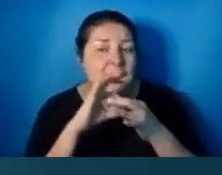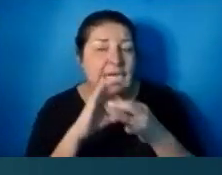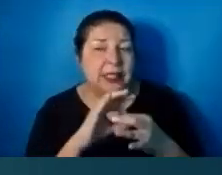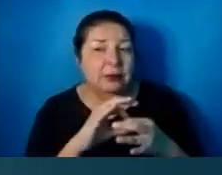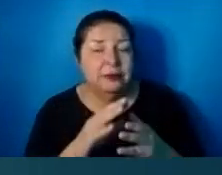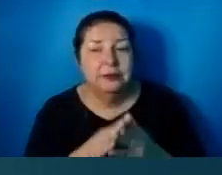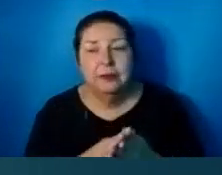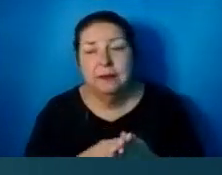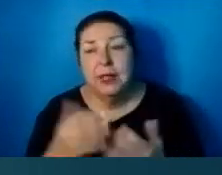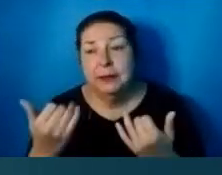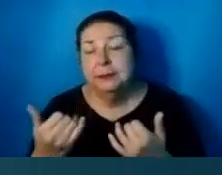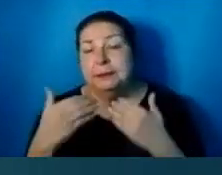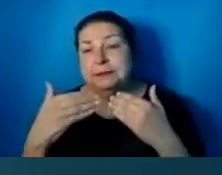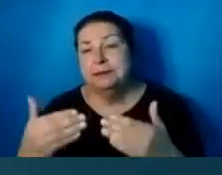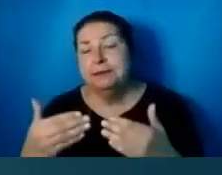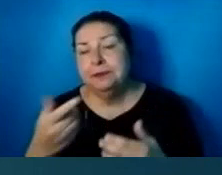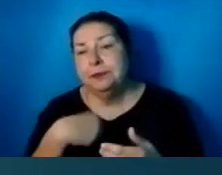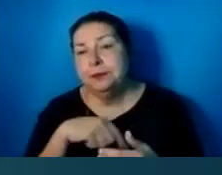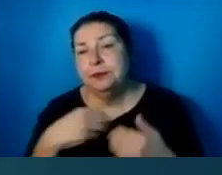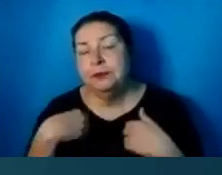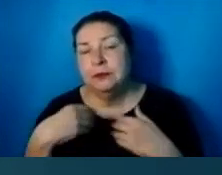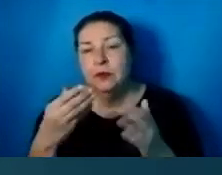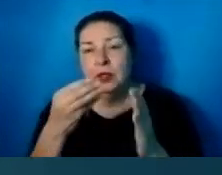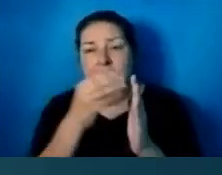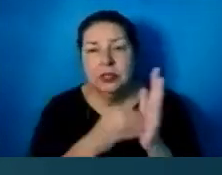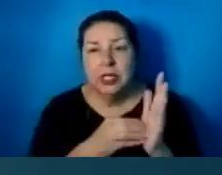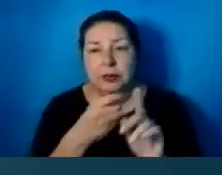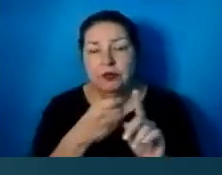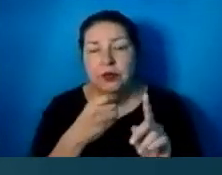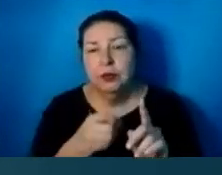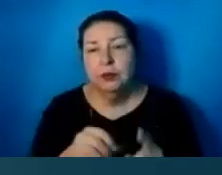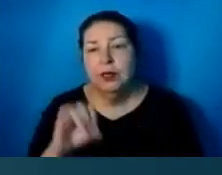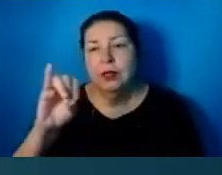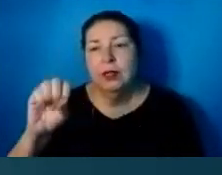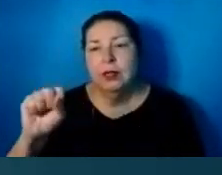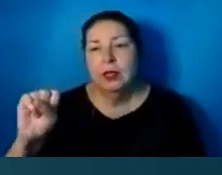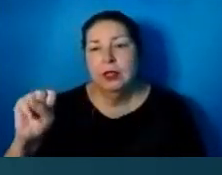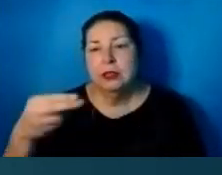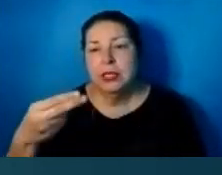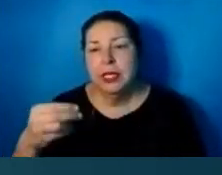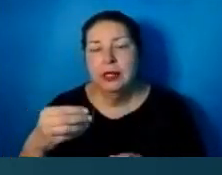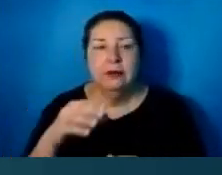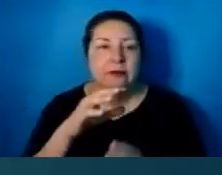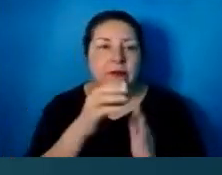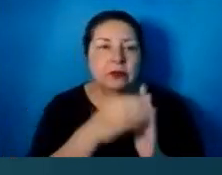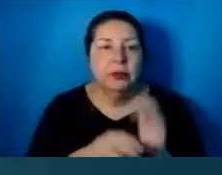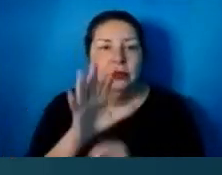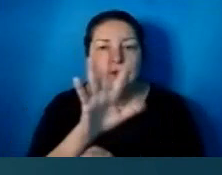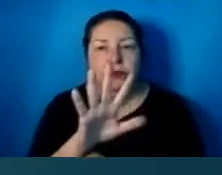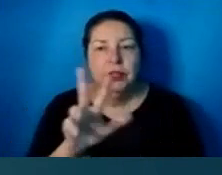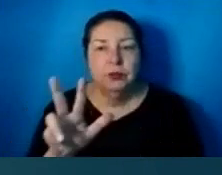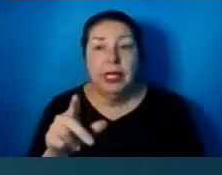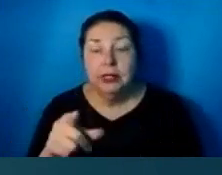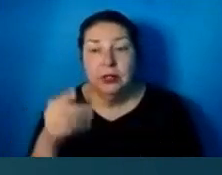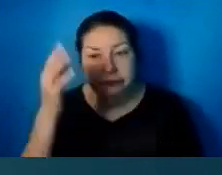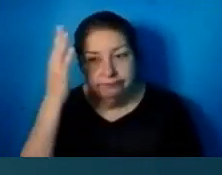Now, going on, we have a passage from Isaiah 53, and this will be fairly familiar